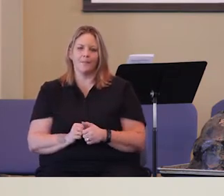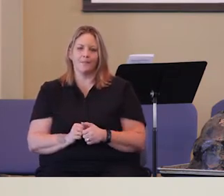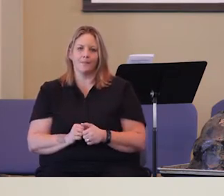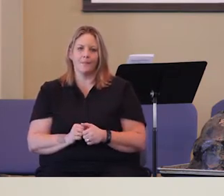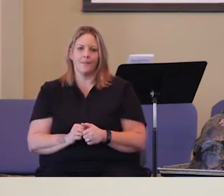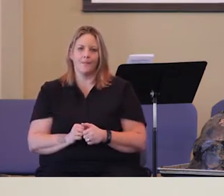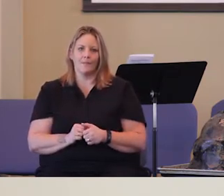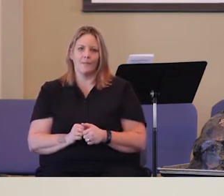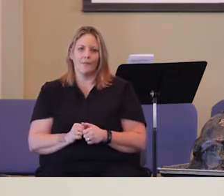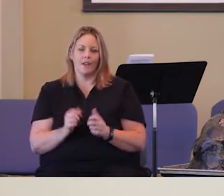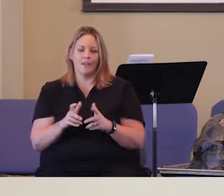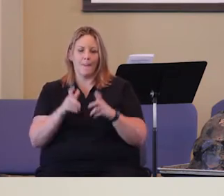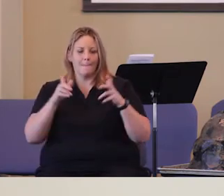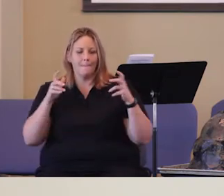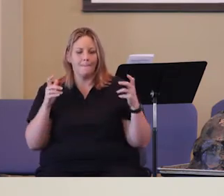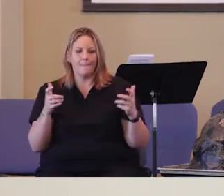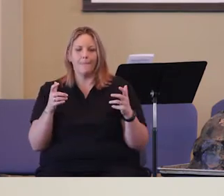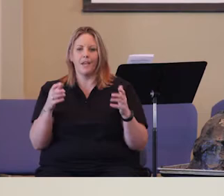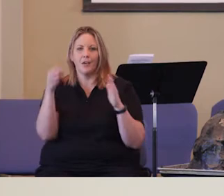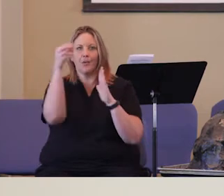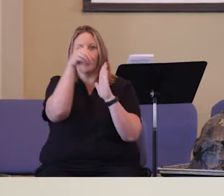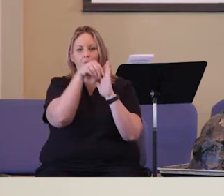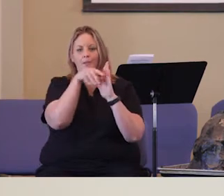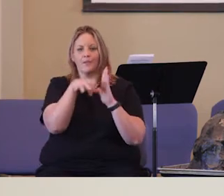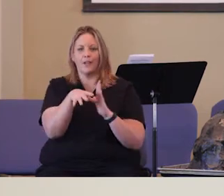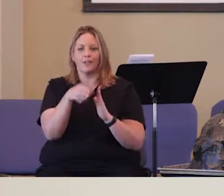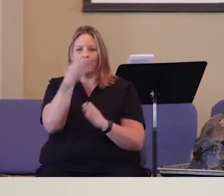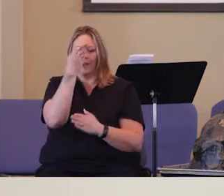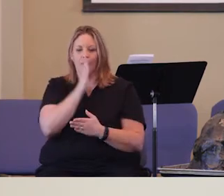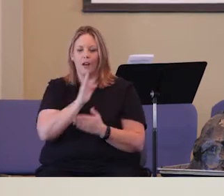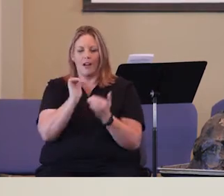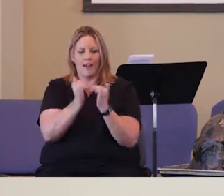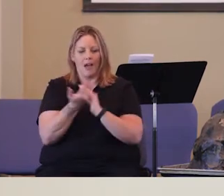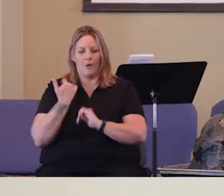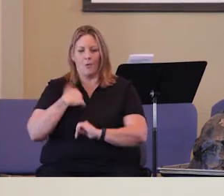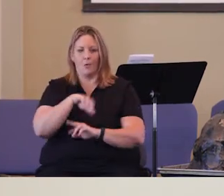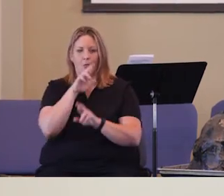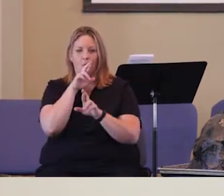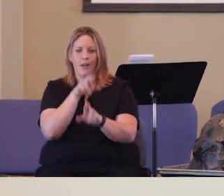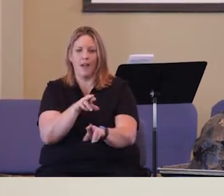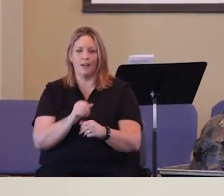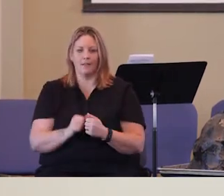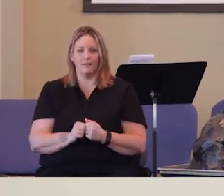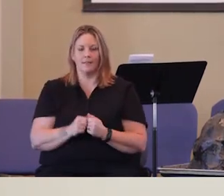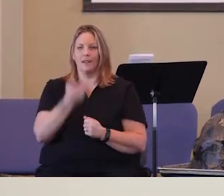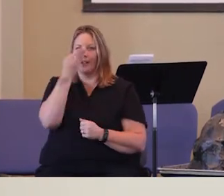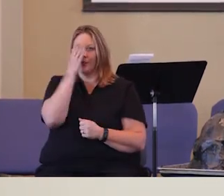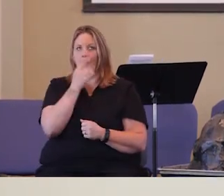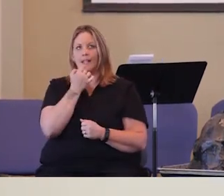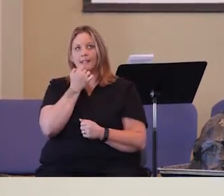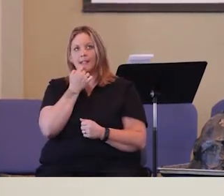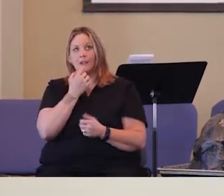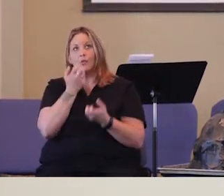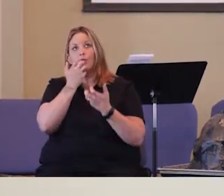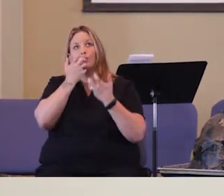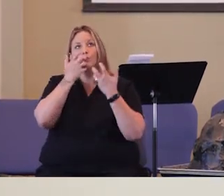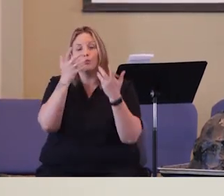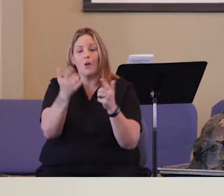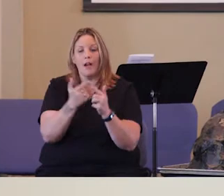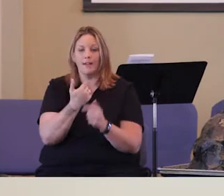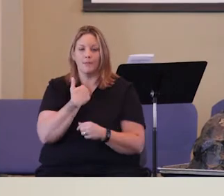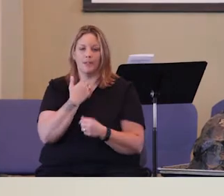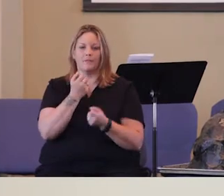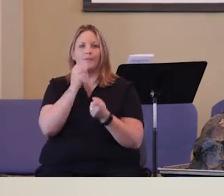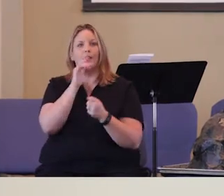It's a big reflection on God, how we react. So God says, cry out to me. Talk to me. He's going to hear us when we